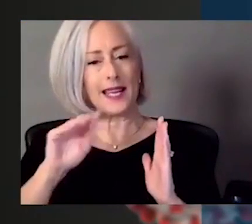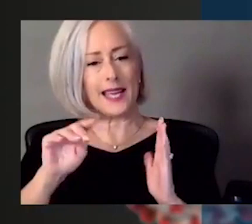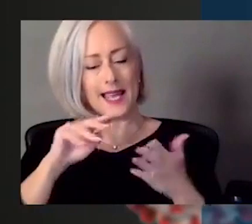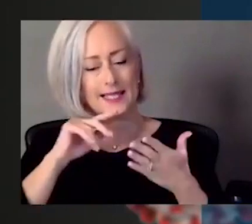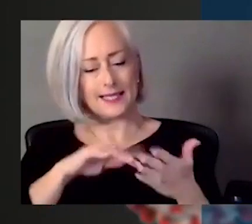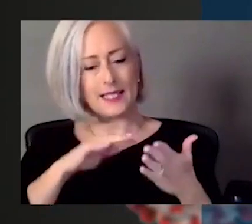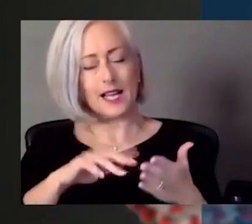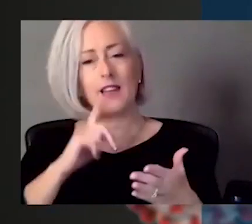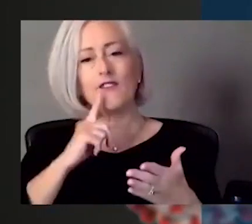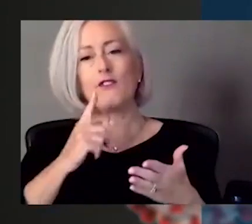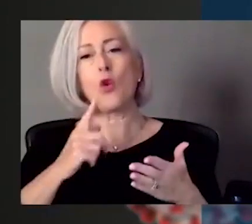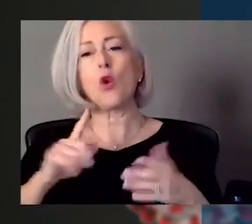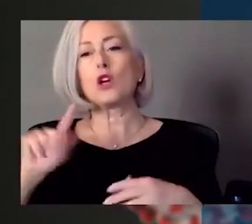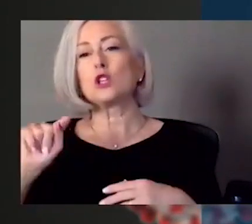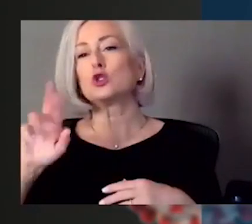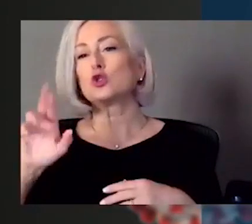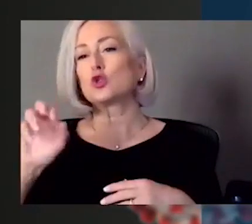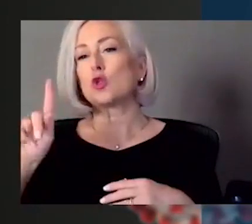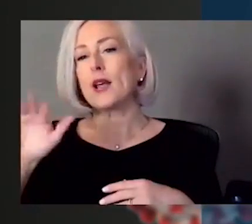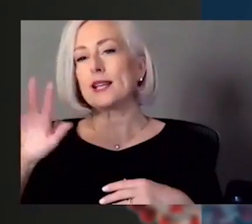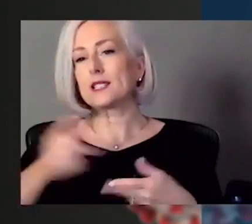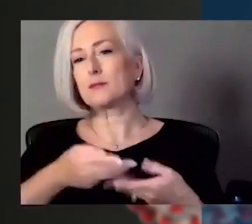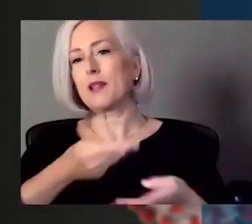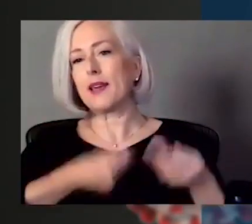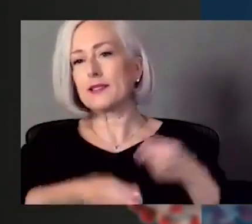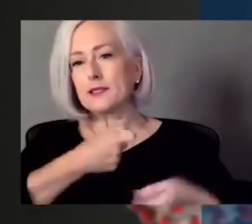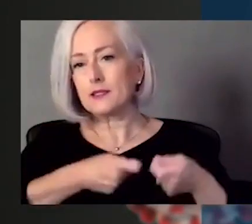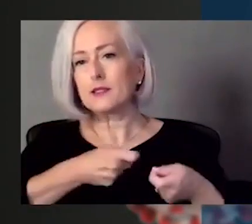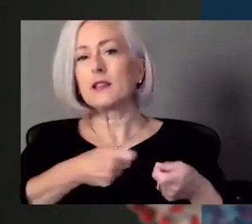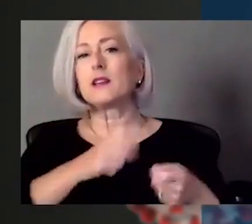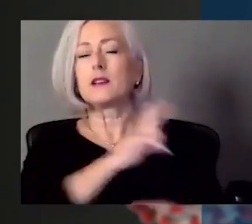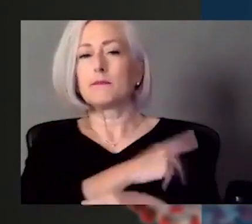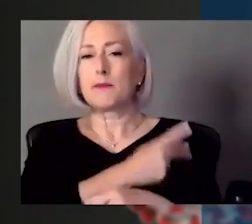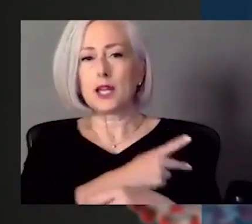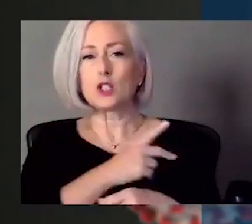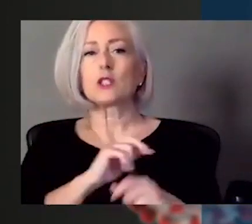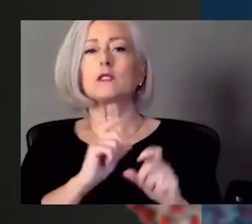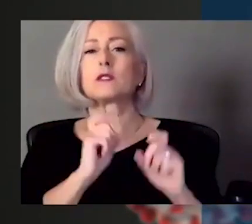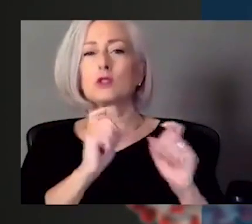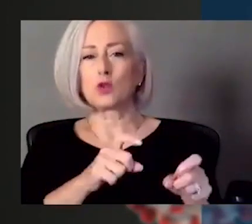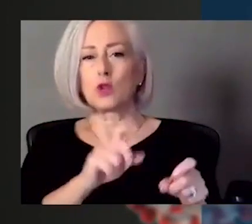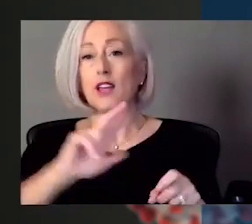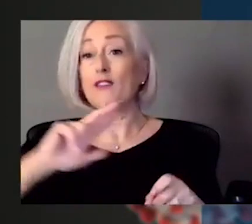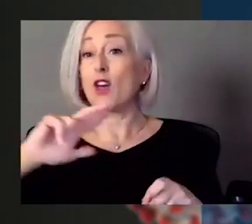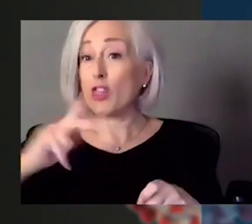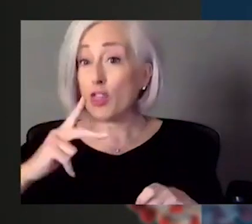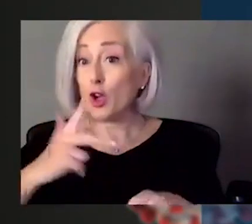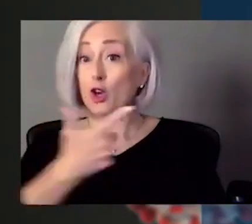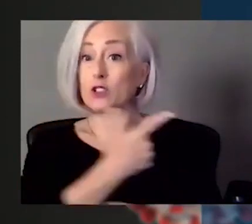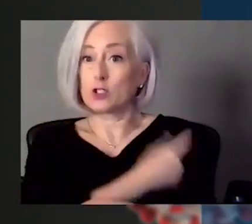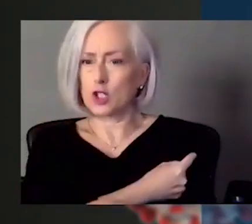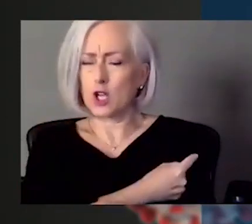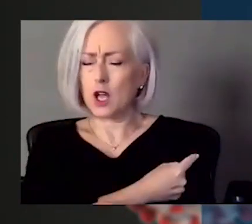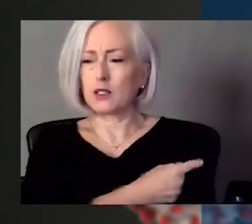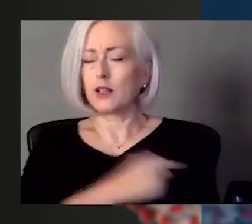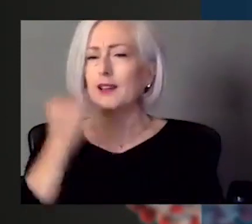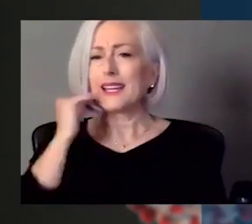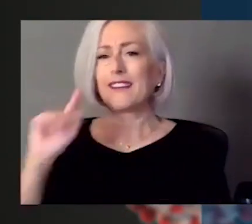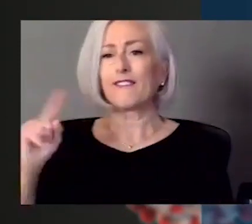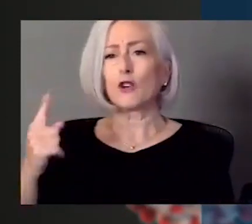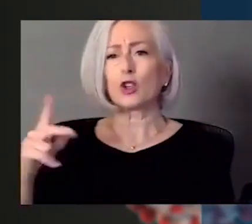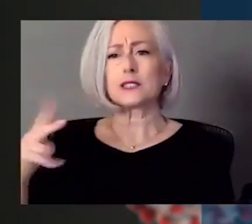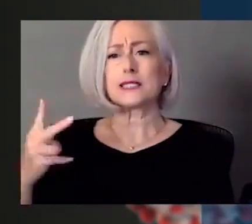COVID-19. If the first and second shots are not working, how will a third dose help? Yeah. I mean, I think just